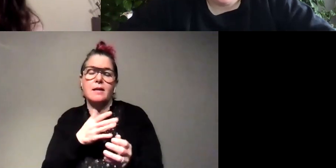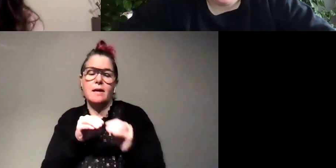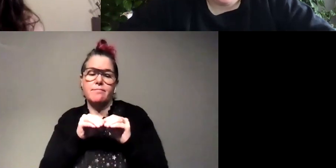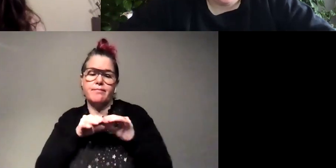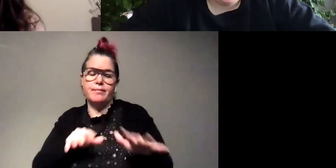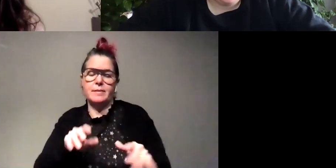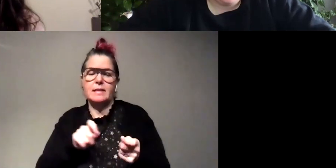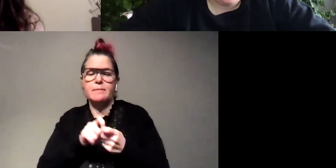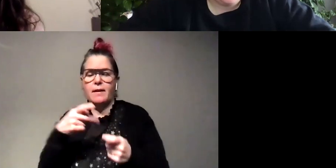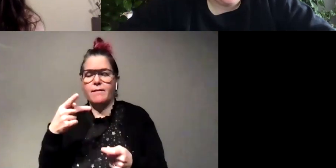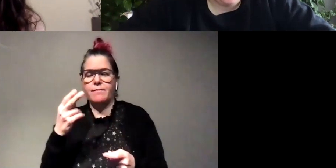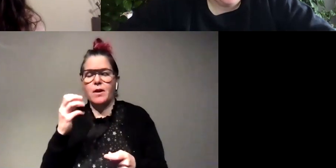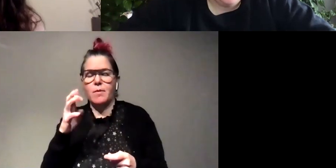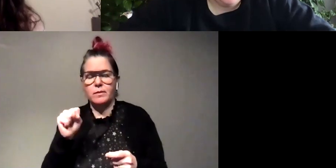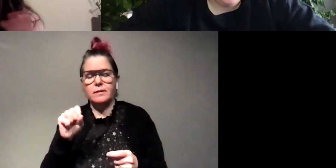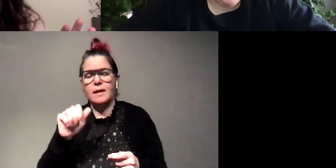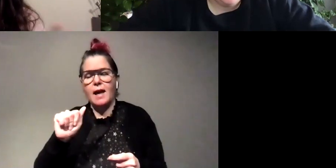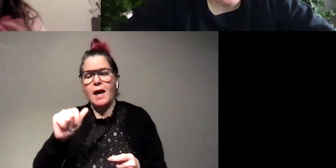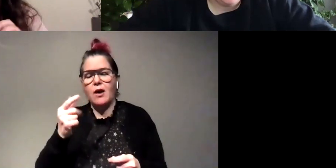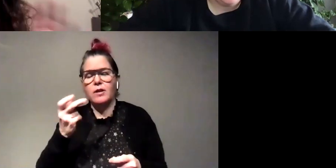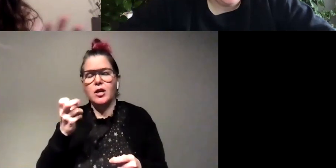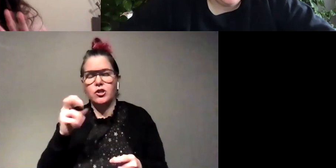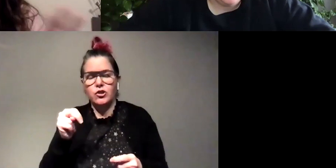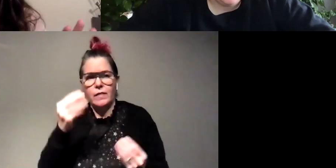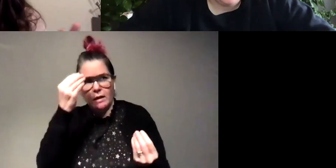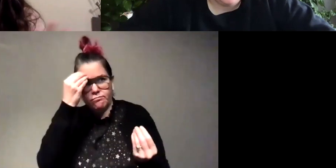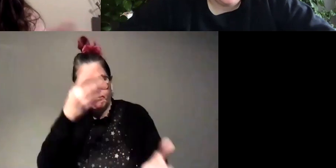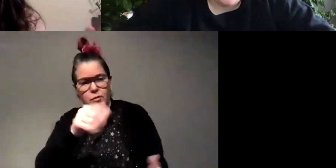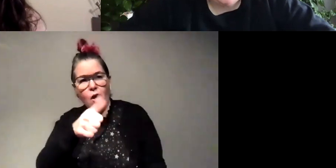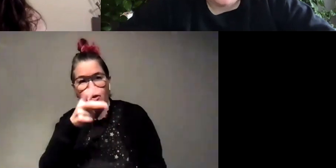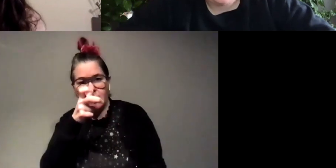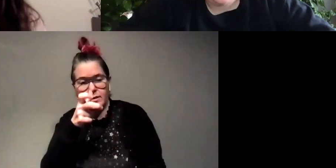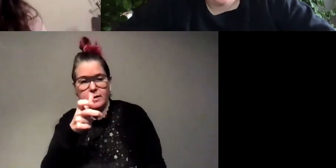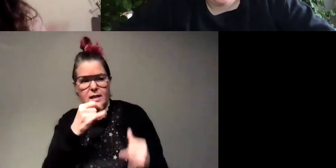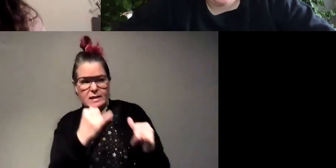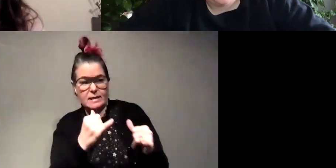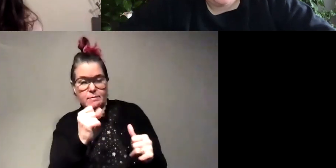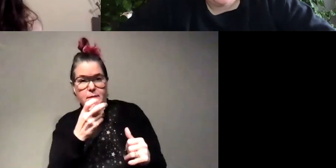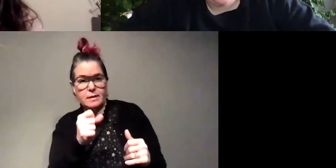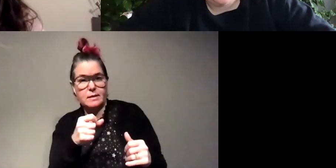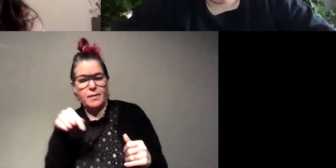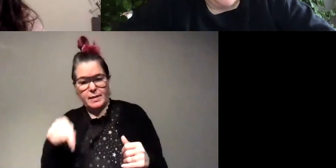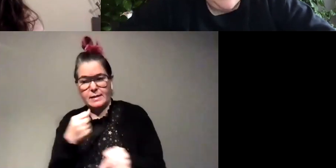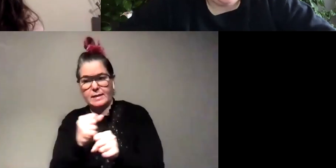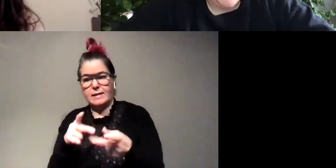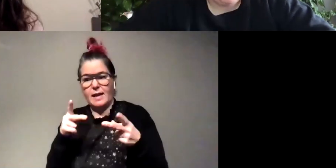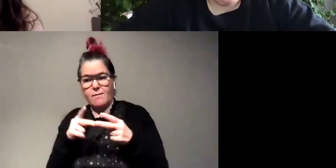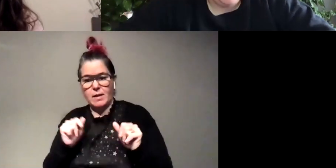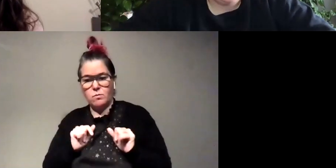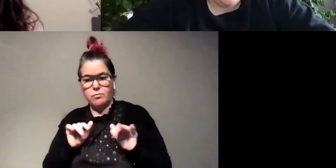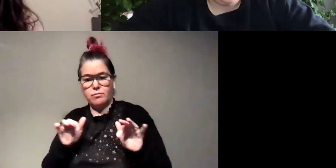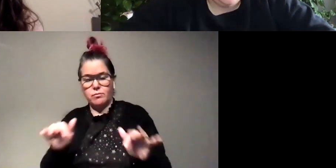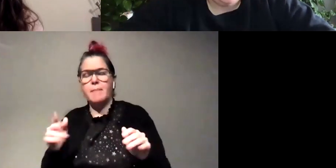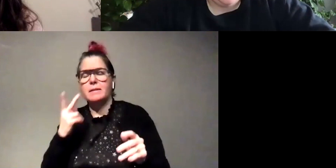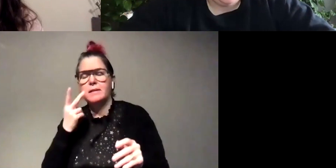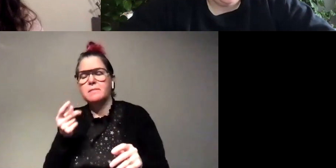being to find a mate they're just letting the other insects of that same species know like this is a safe place or something so you might see a